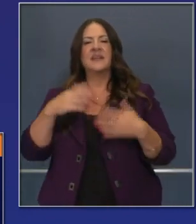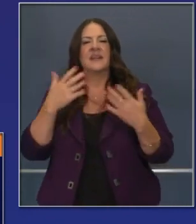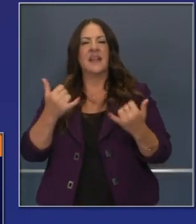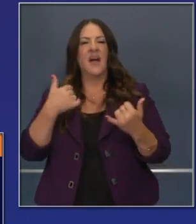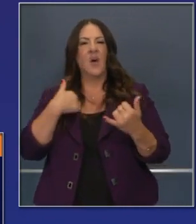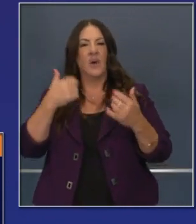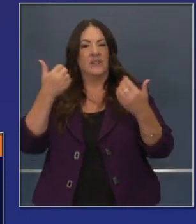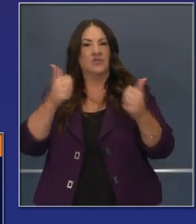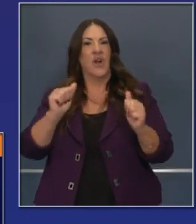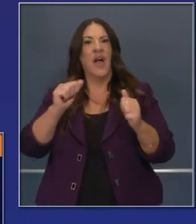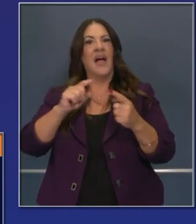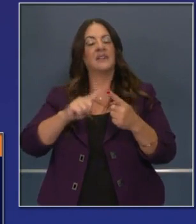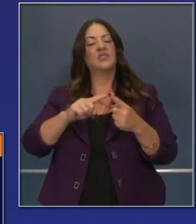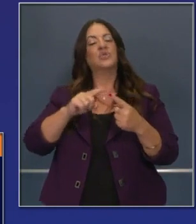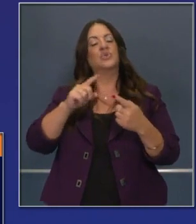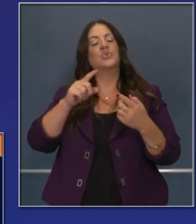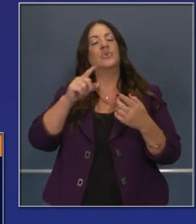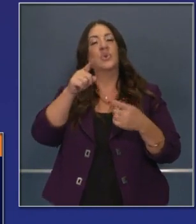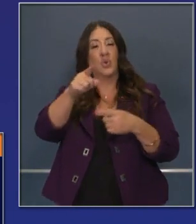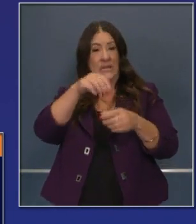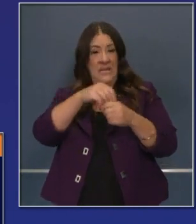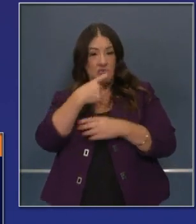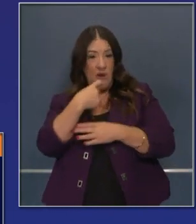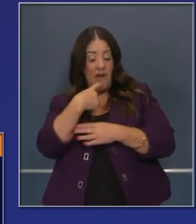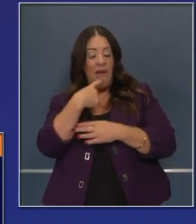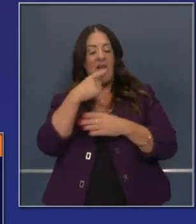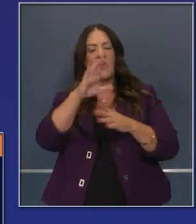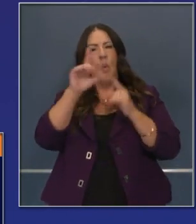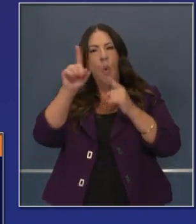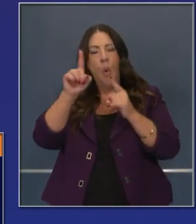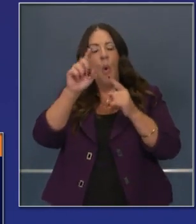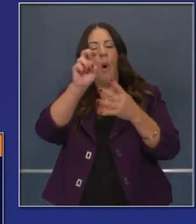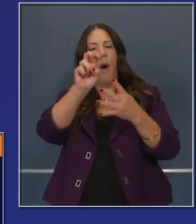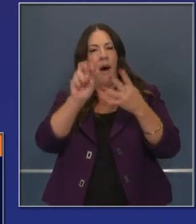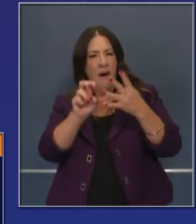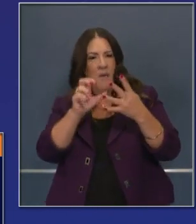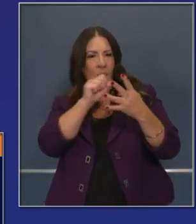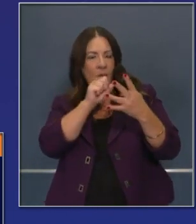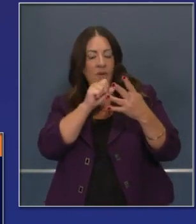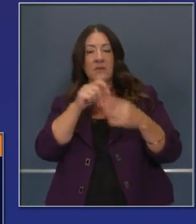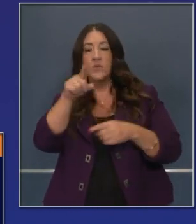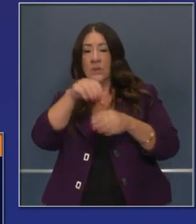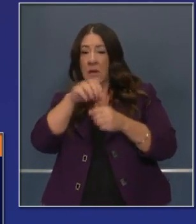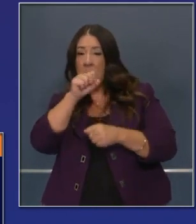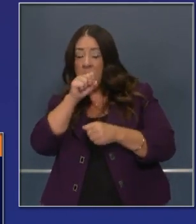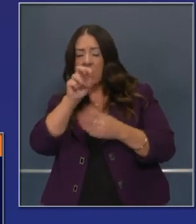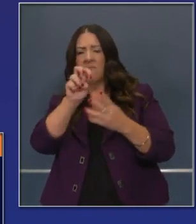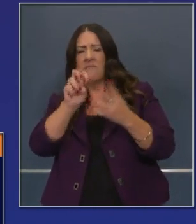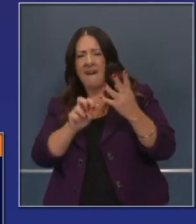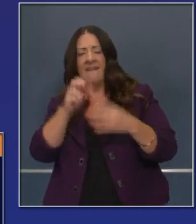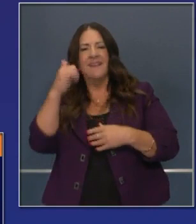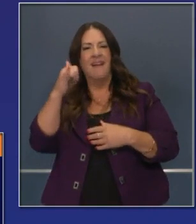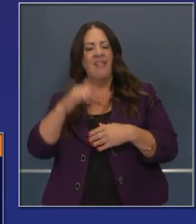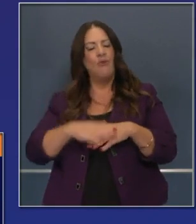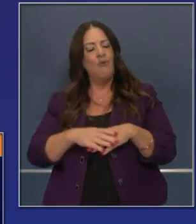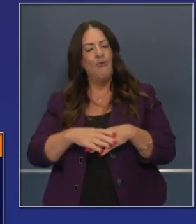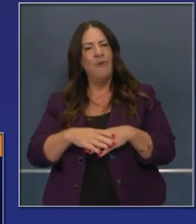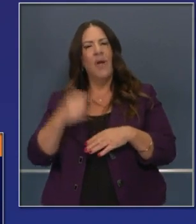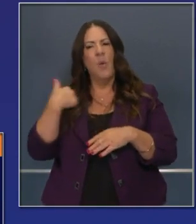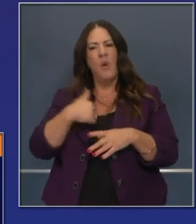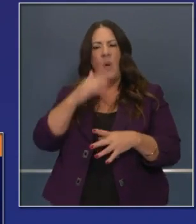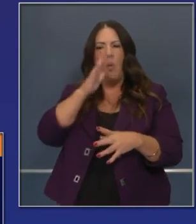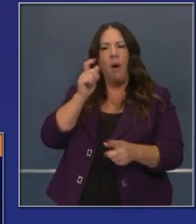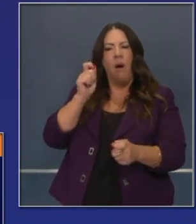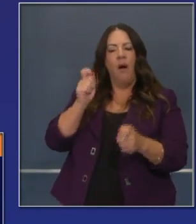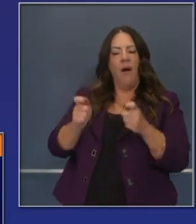red into orange and yellow, more and more opportunity to modify our conditions as it relates to